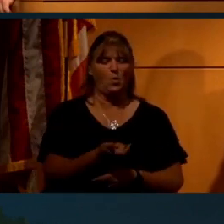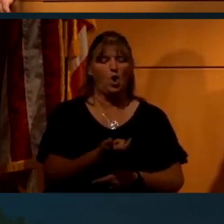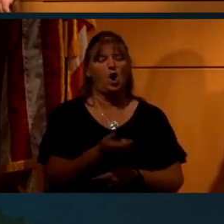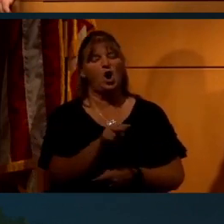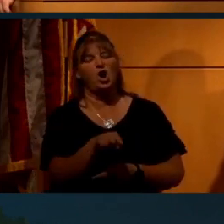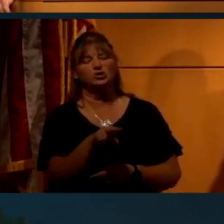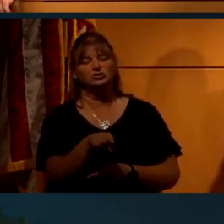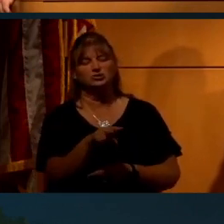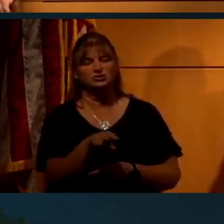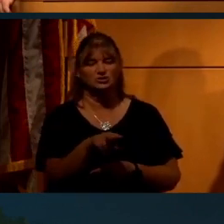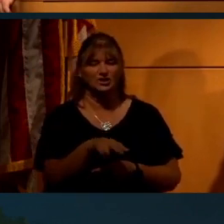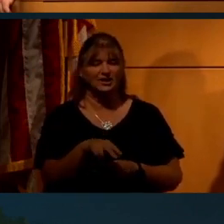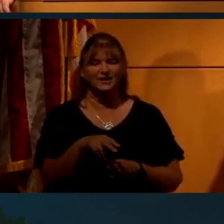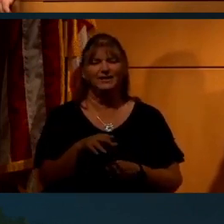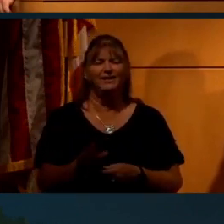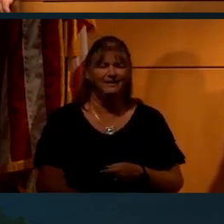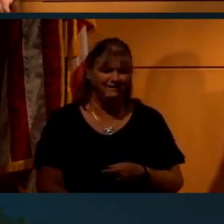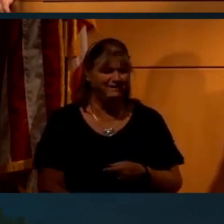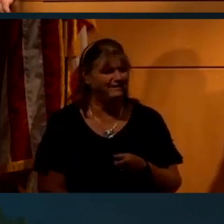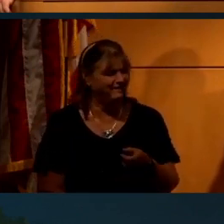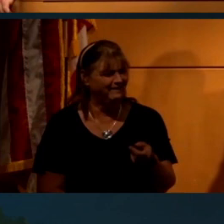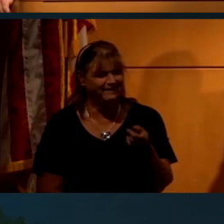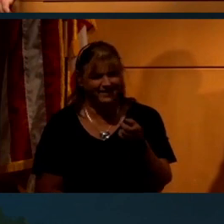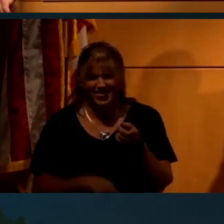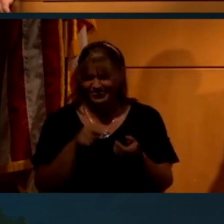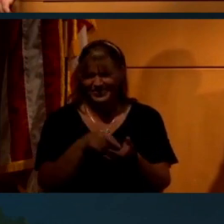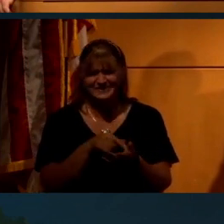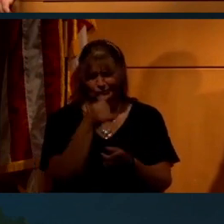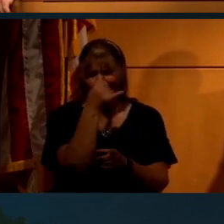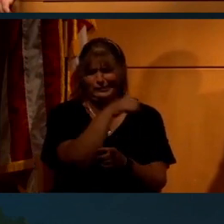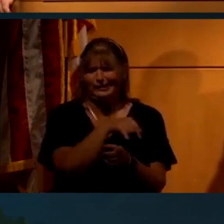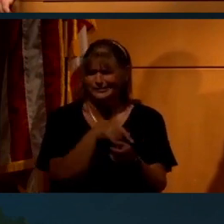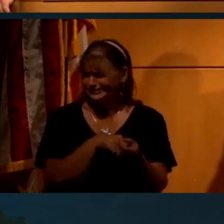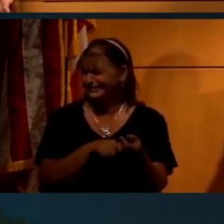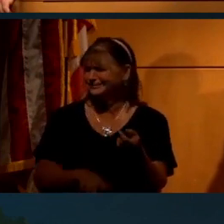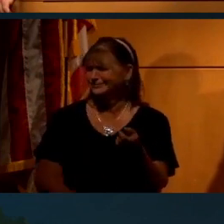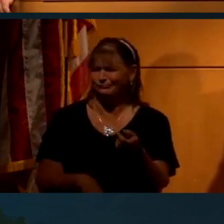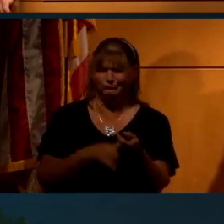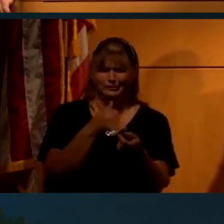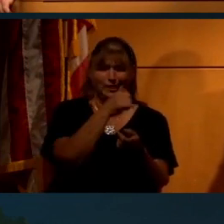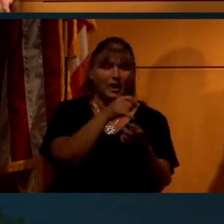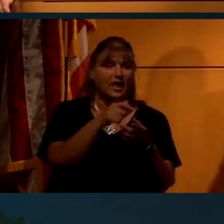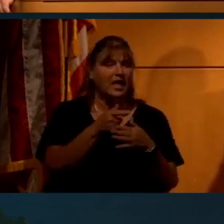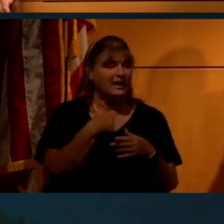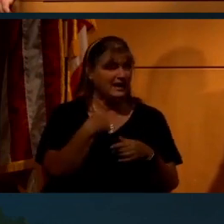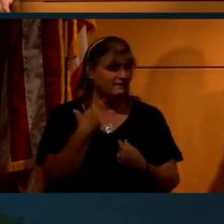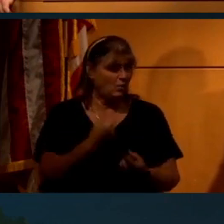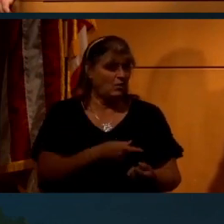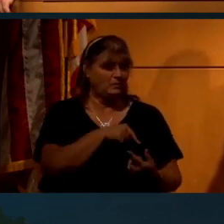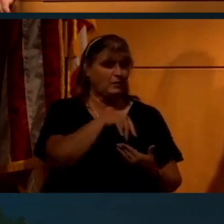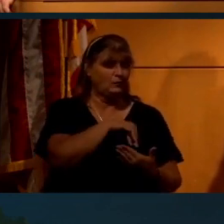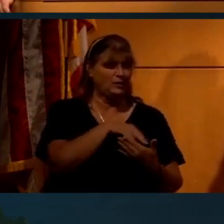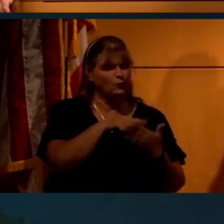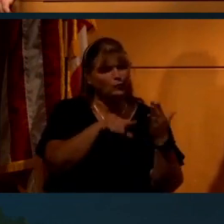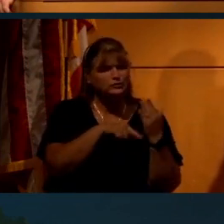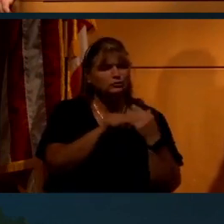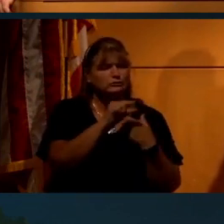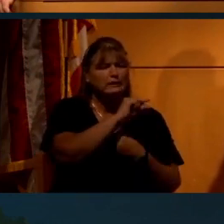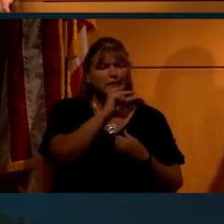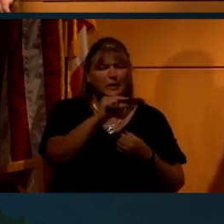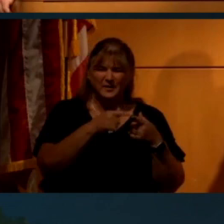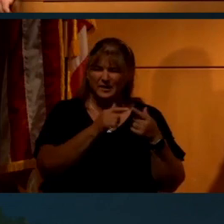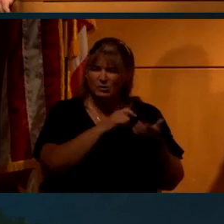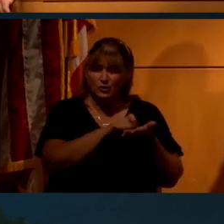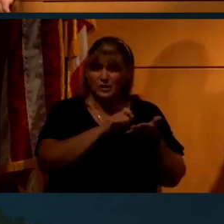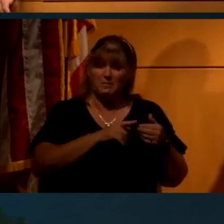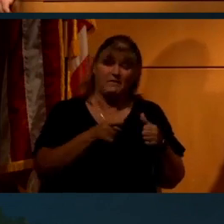basically just slack-jawed, like this is absolutely ridiculous stuff. And I'd already been looking into it, researching it a little bit because I was